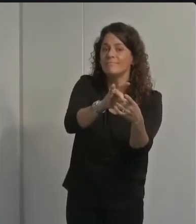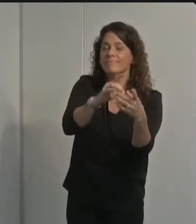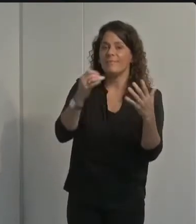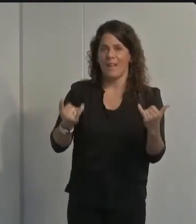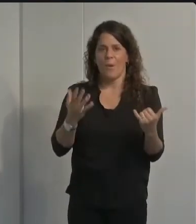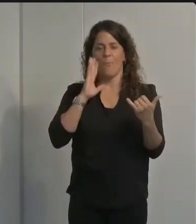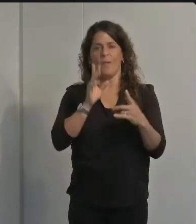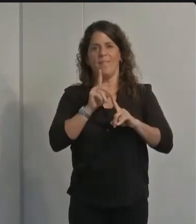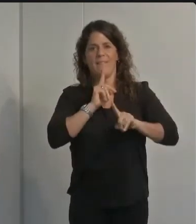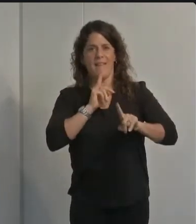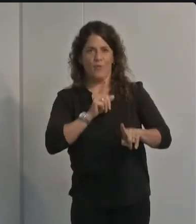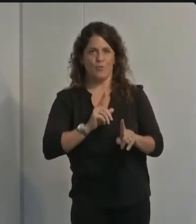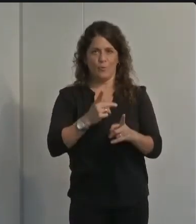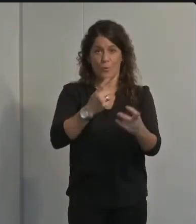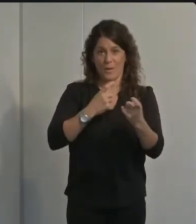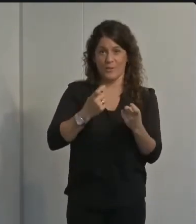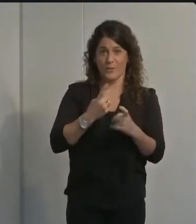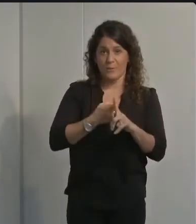answer questions on the phone